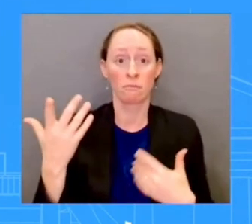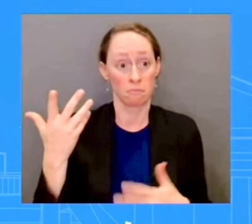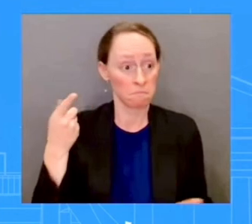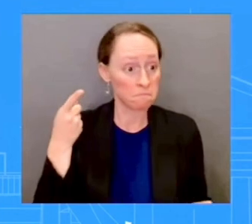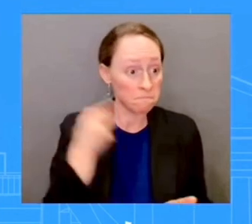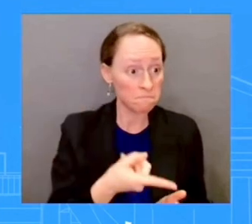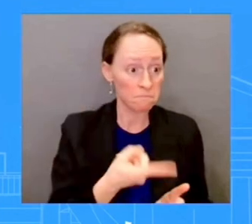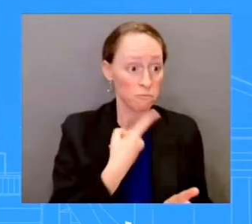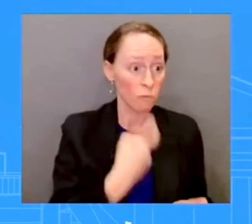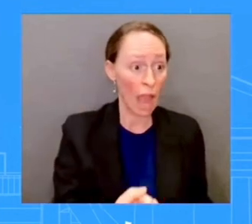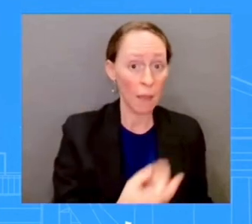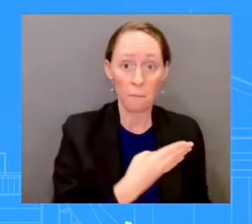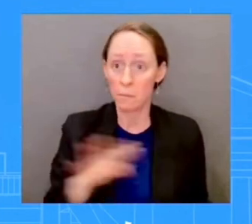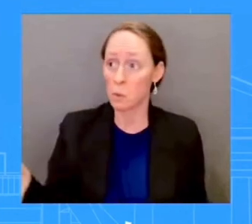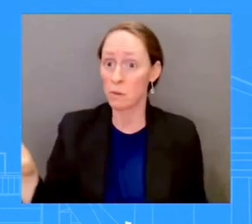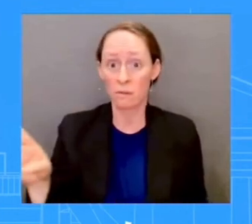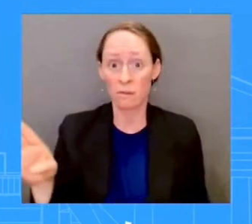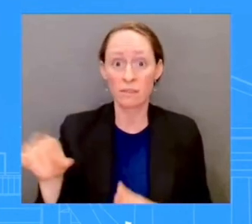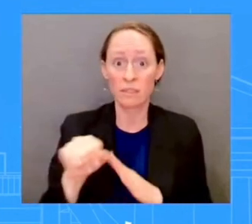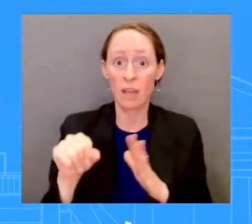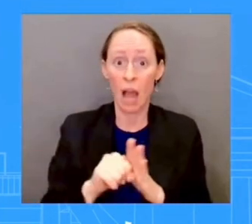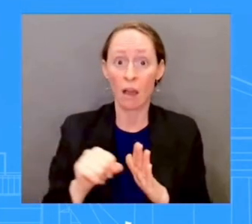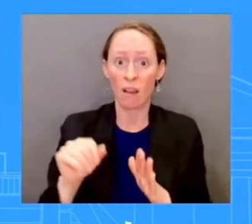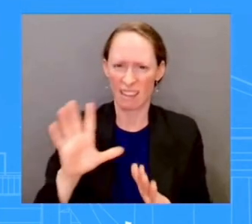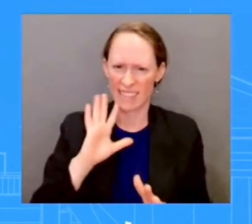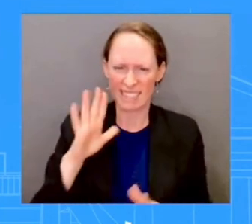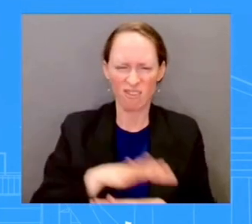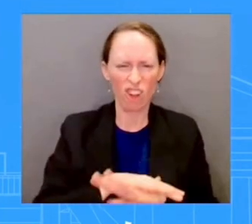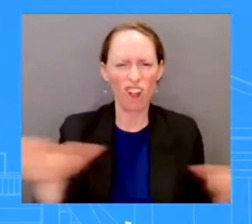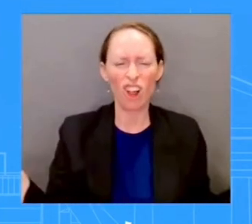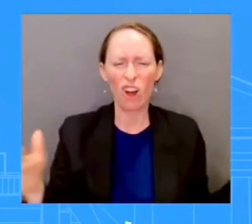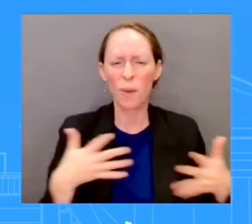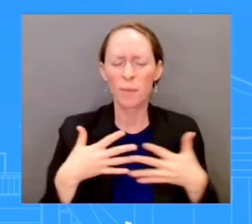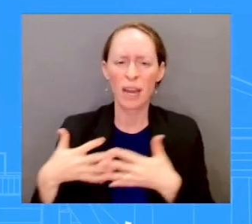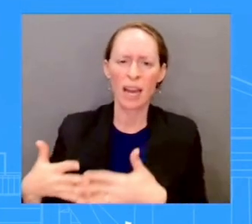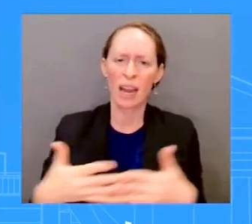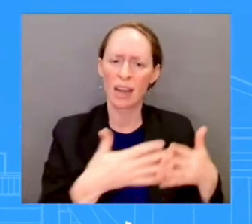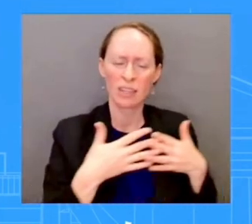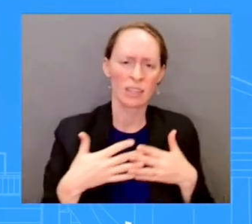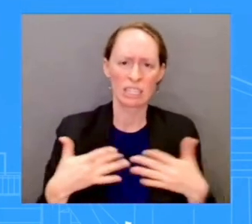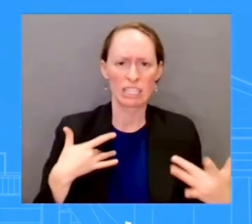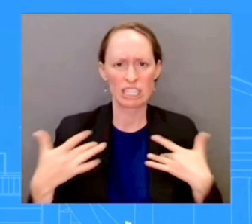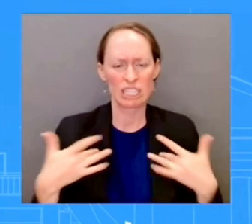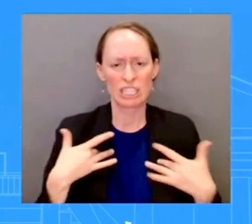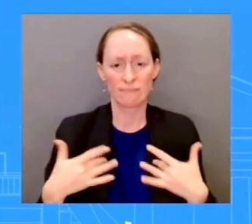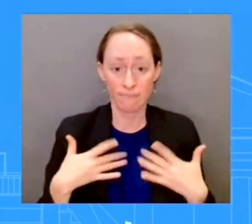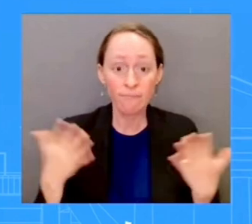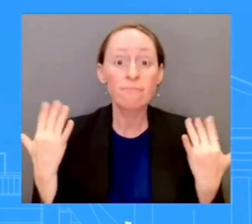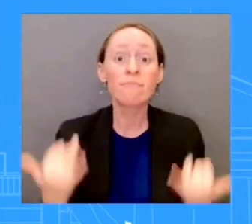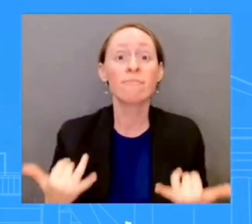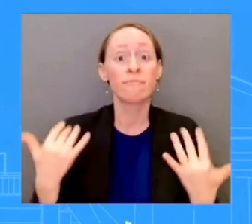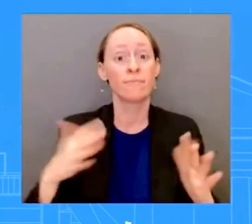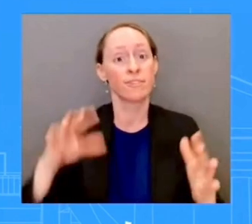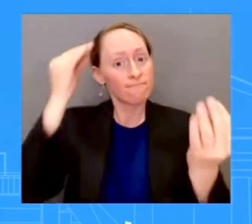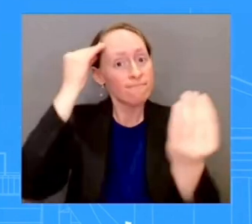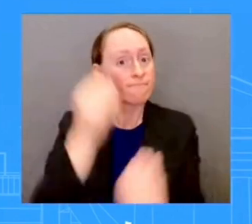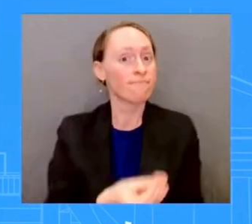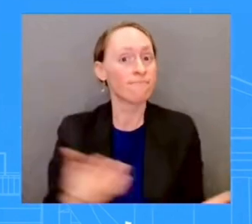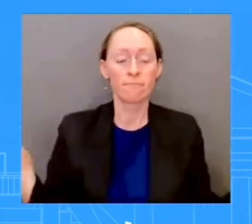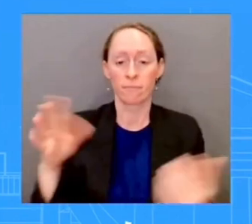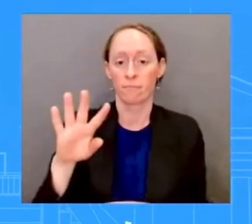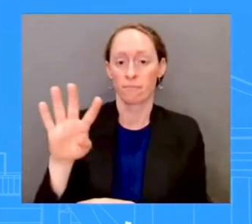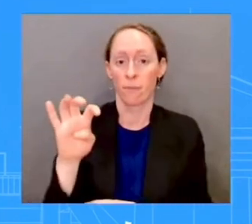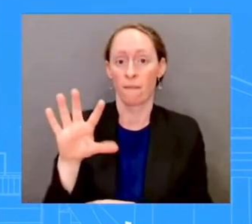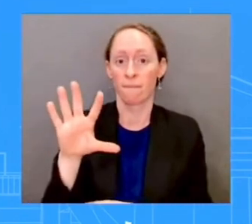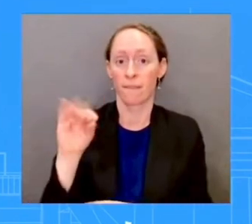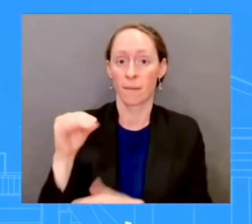That's why today the White House announced more than $450 million in new funding to strengthen treatment for addiction and